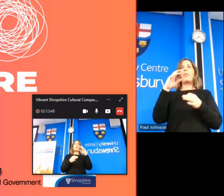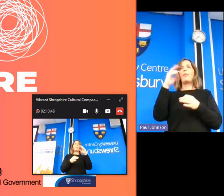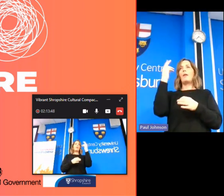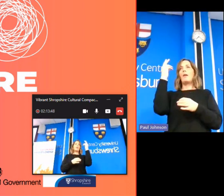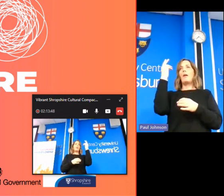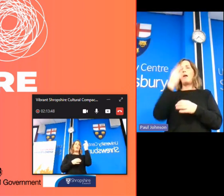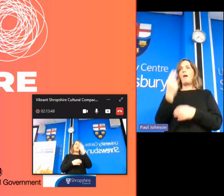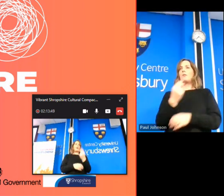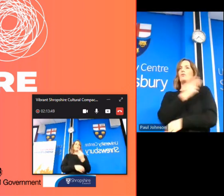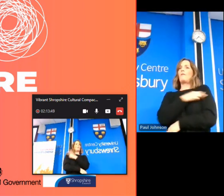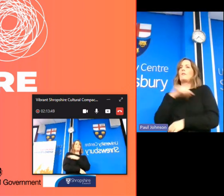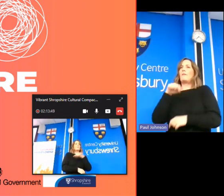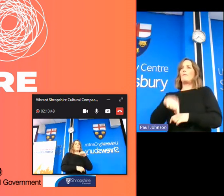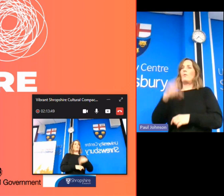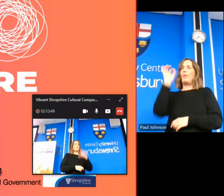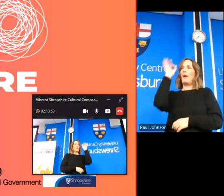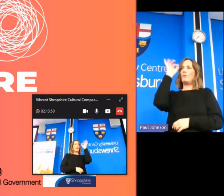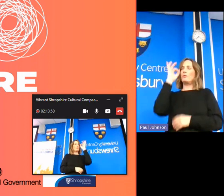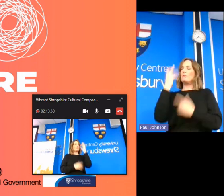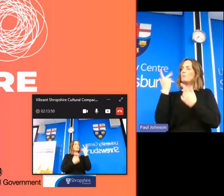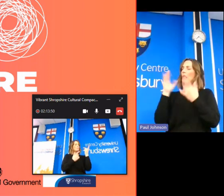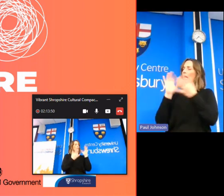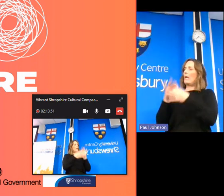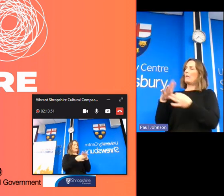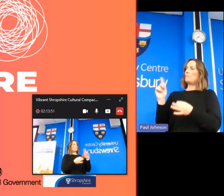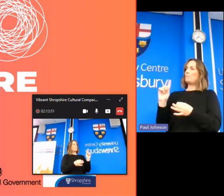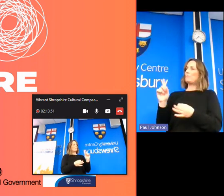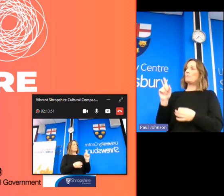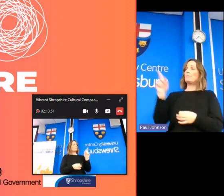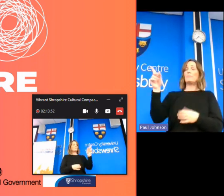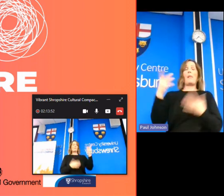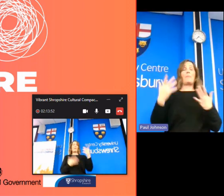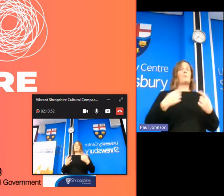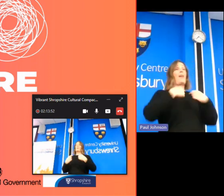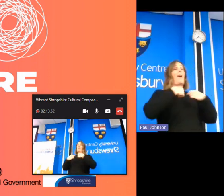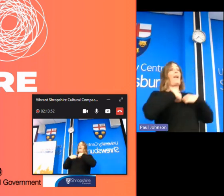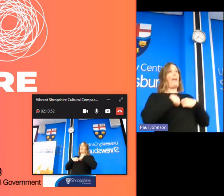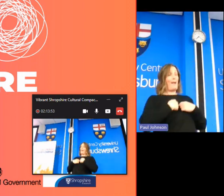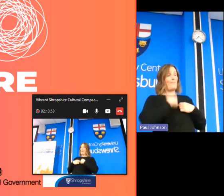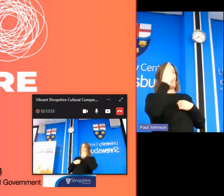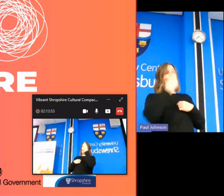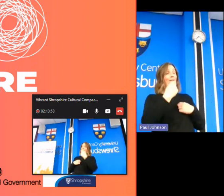um at the moment i am the arts officer